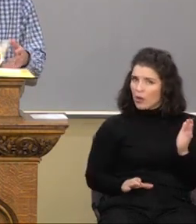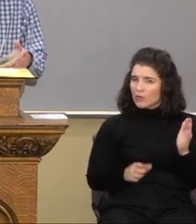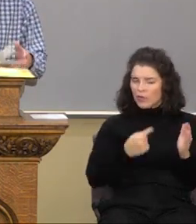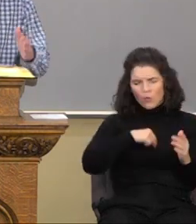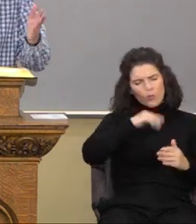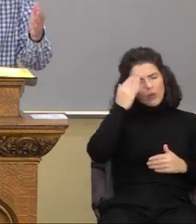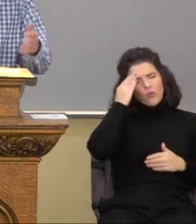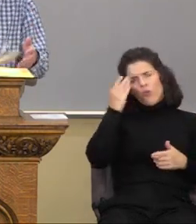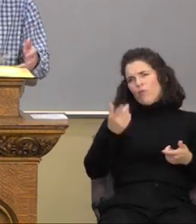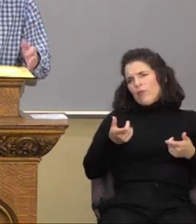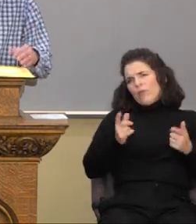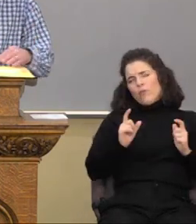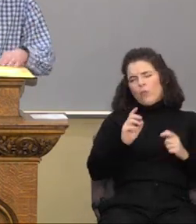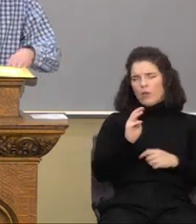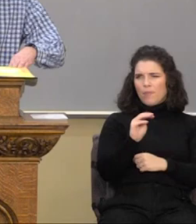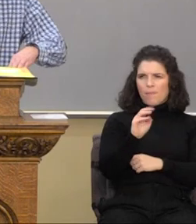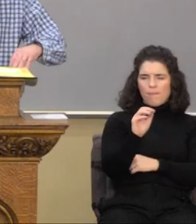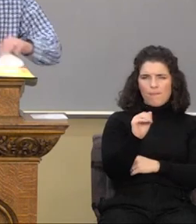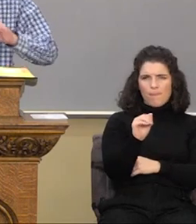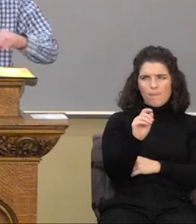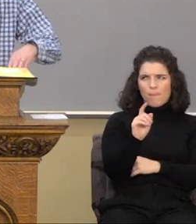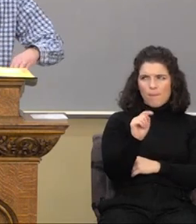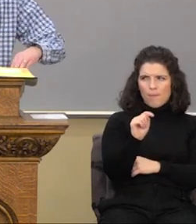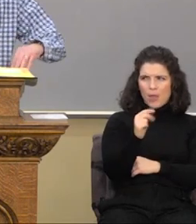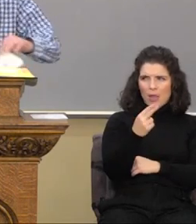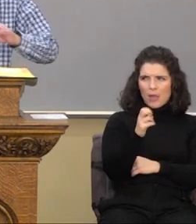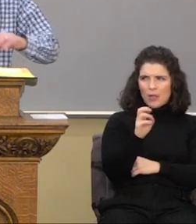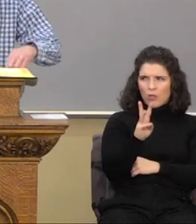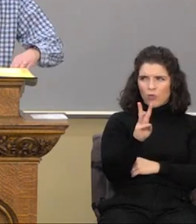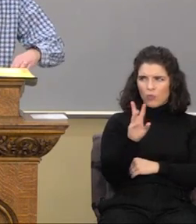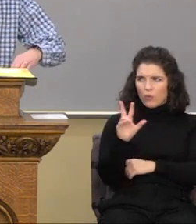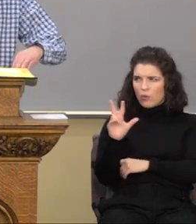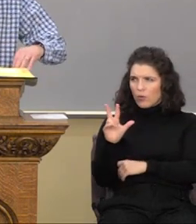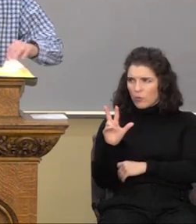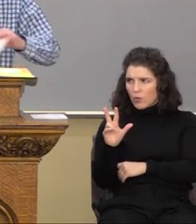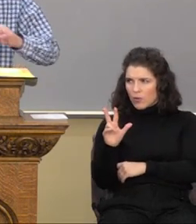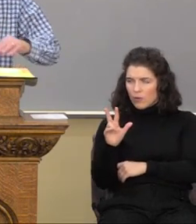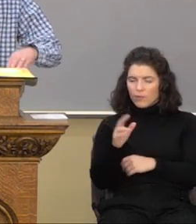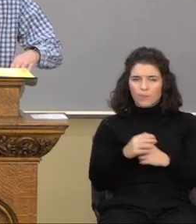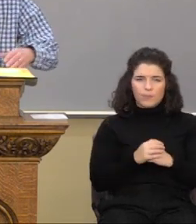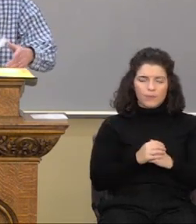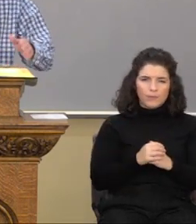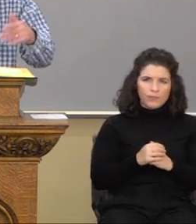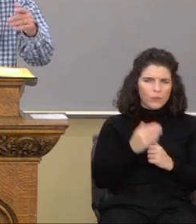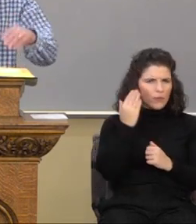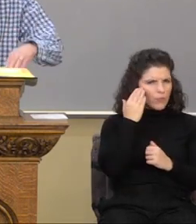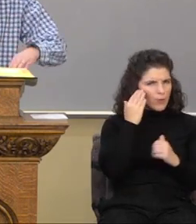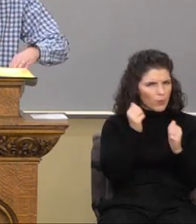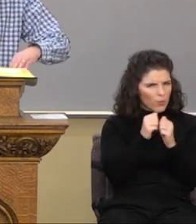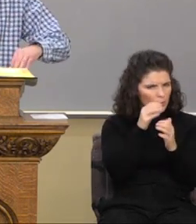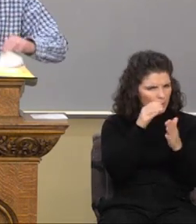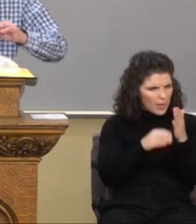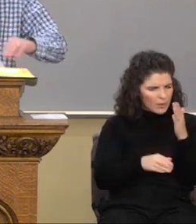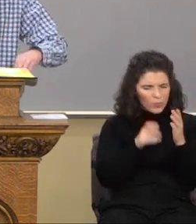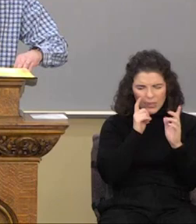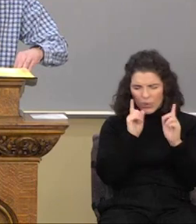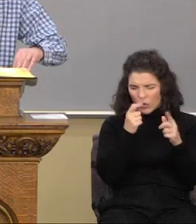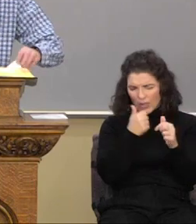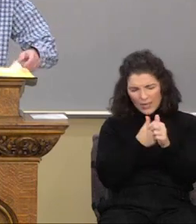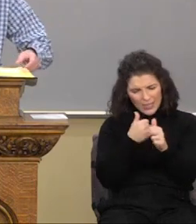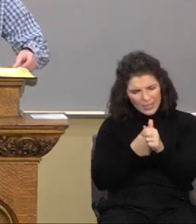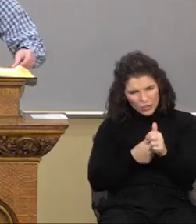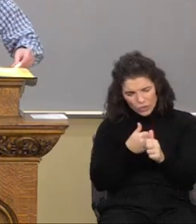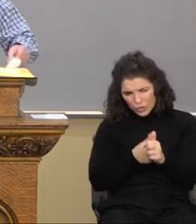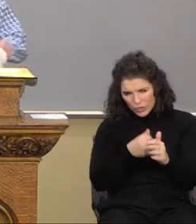three, you're familiar with these passages. If we go to Matthew chapter three, and we're not going to go to every one of them,